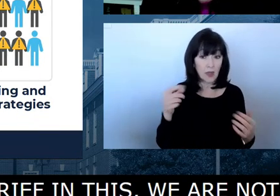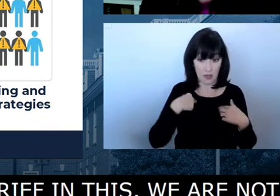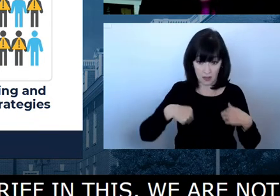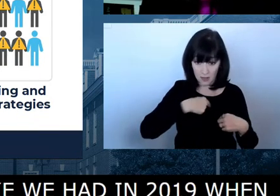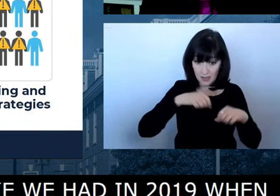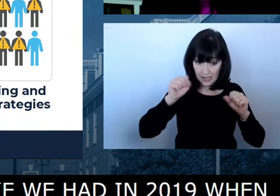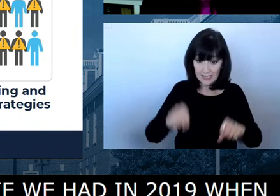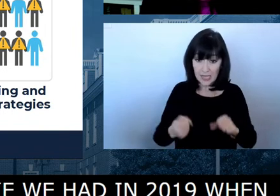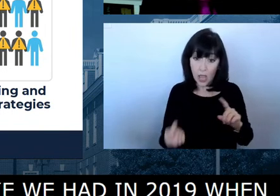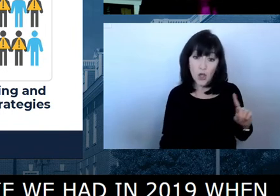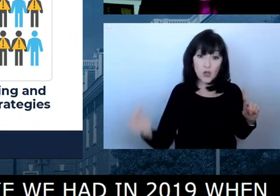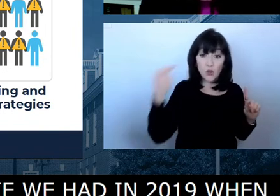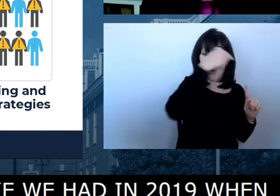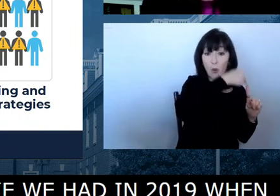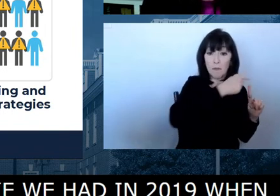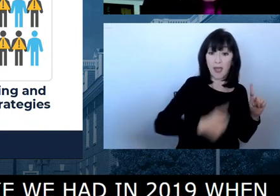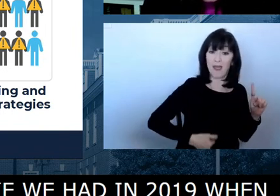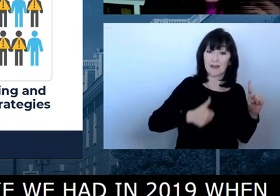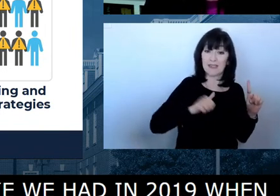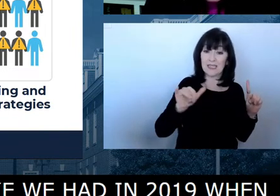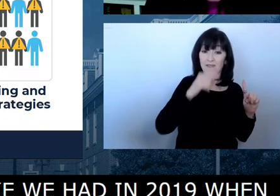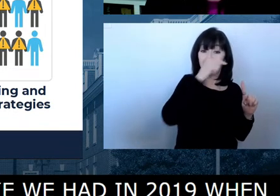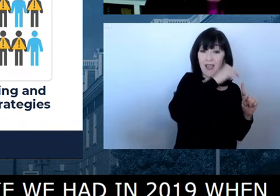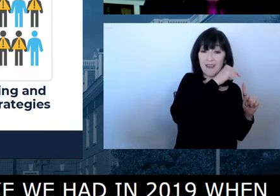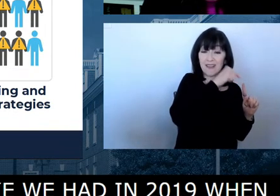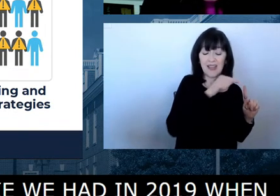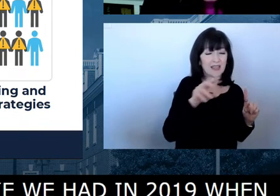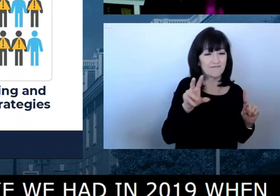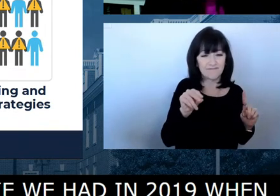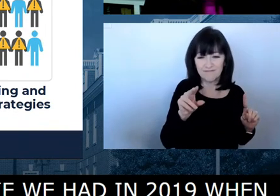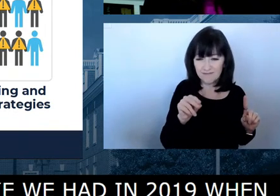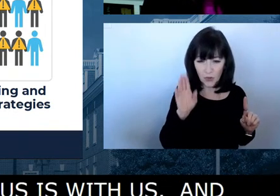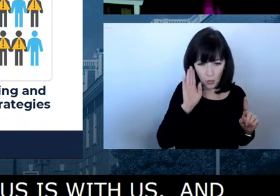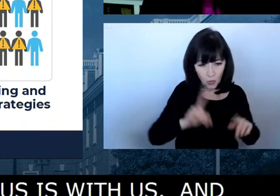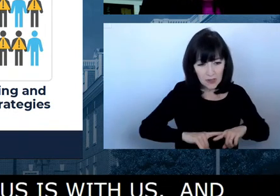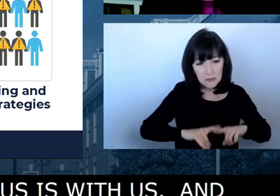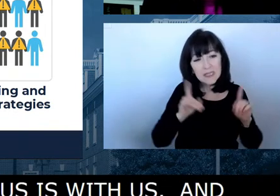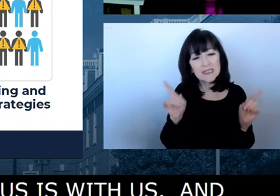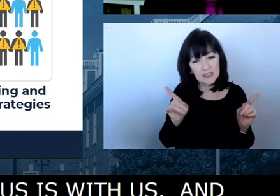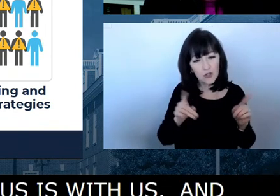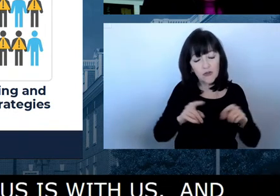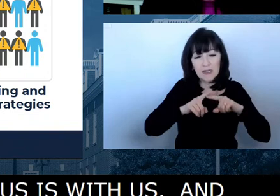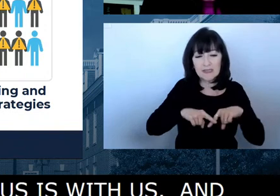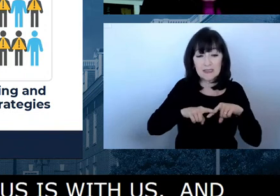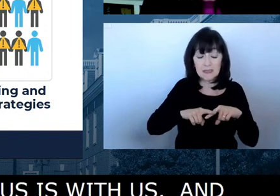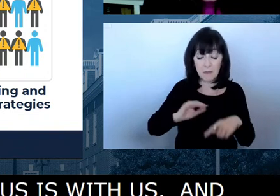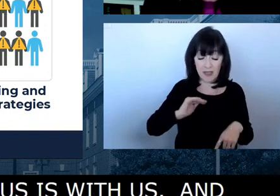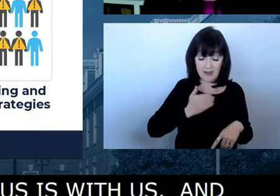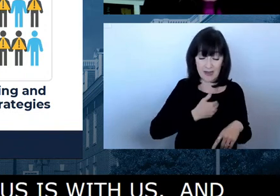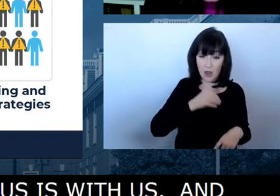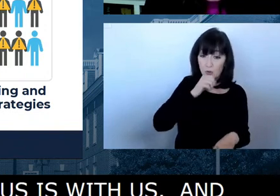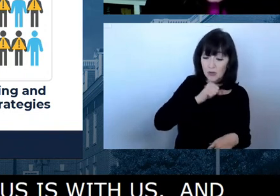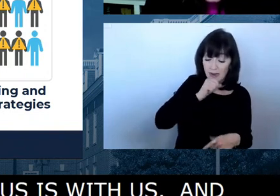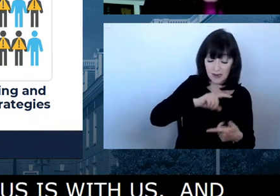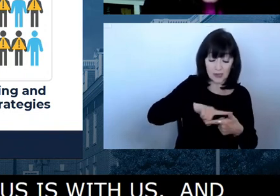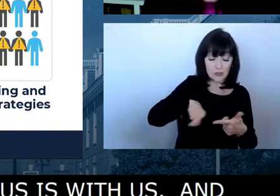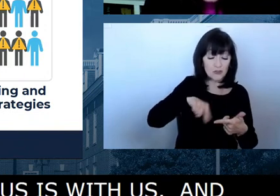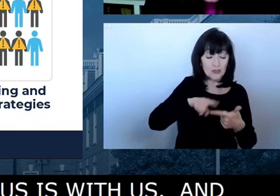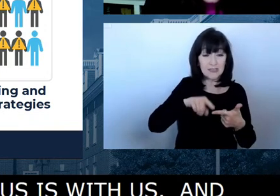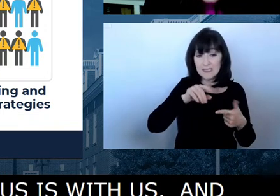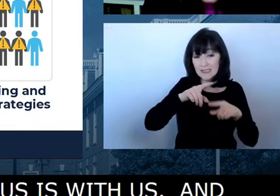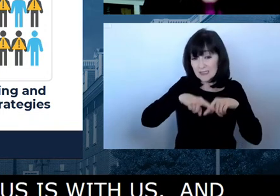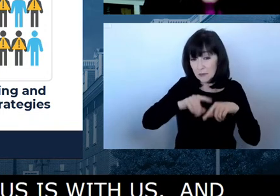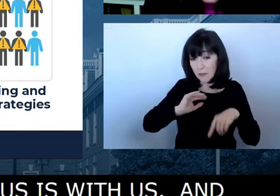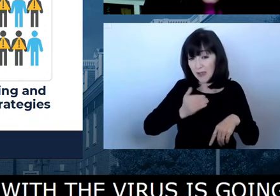is going to be different. It's going to depend on our age, our health status, our family situation. Do we live with